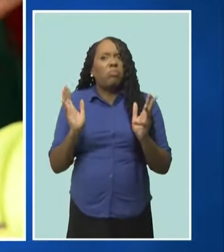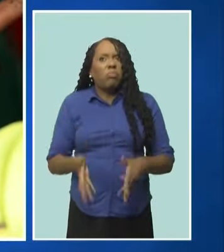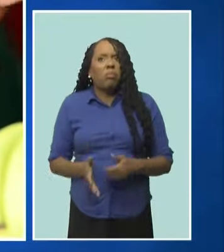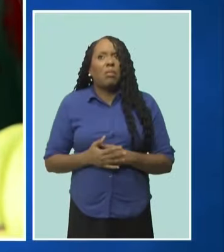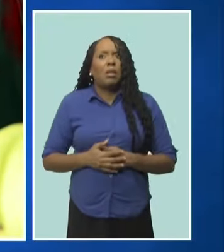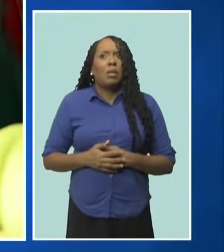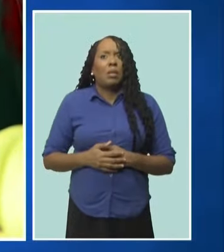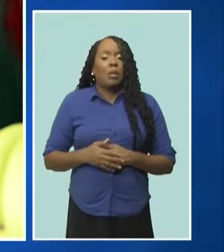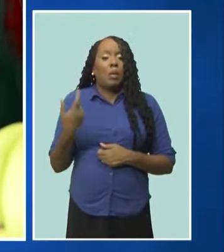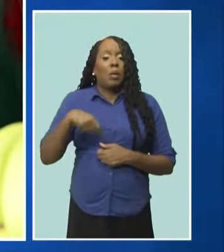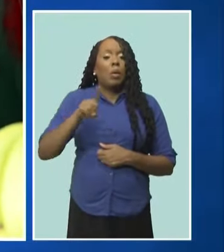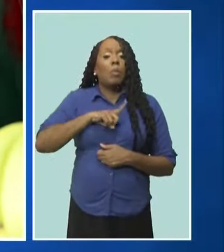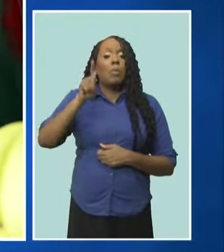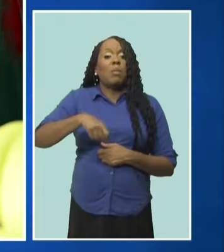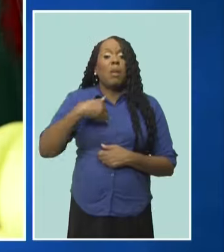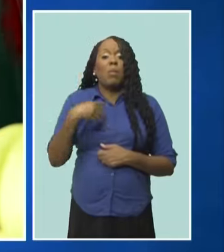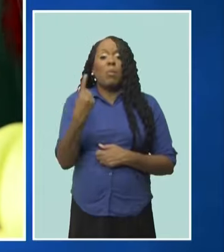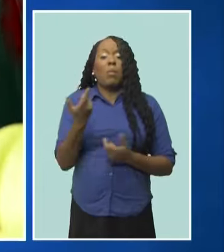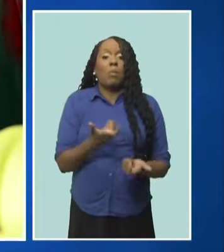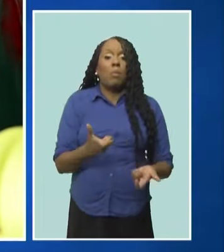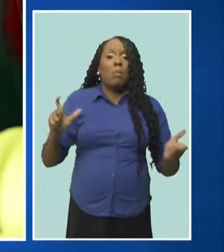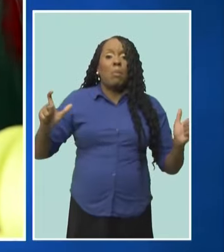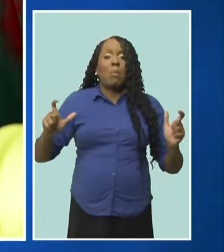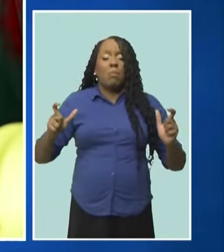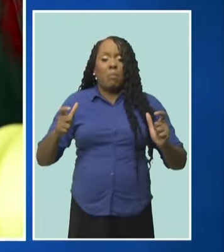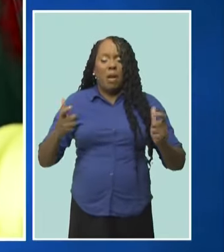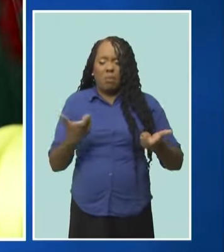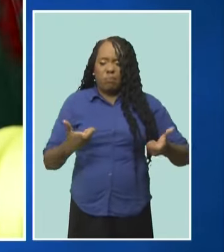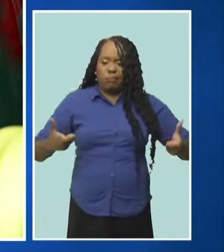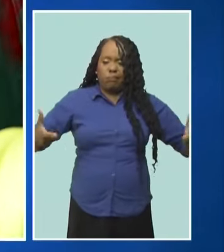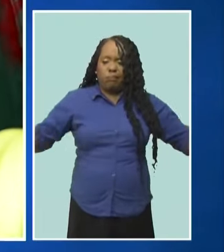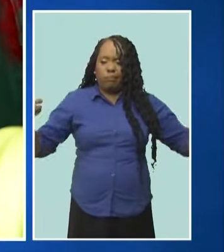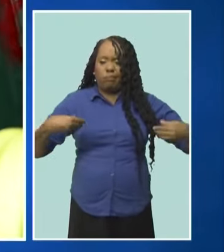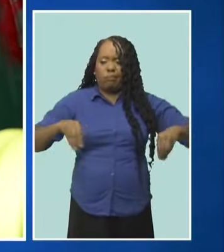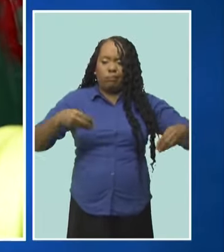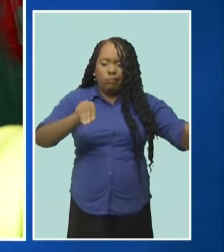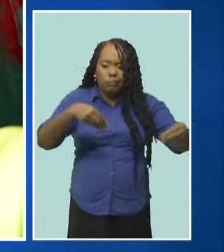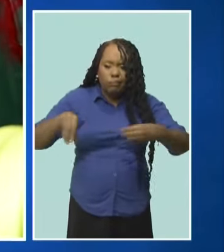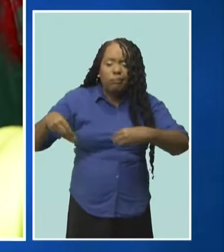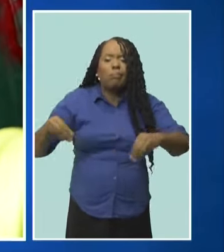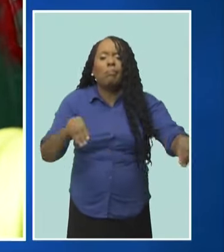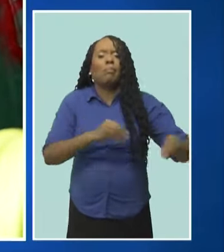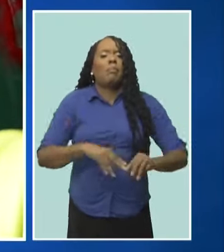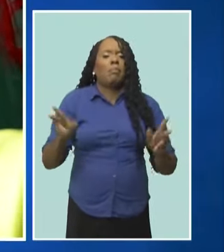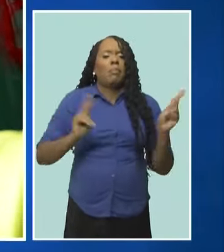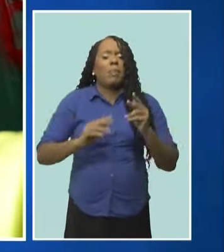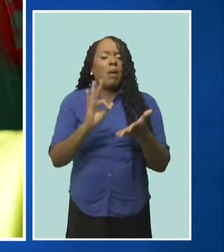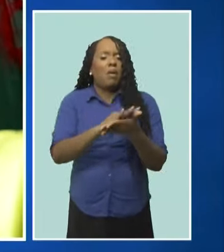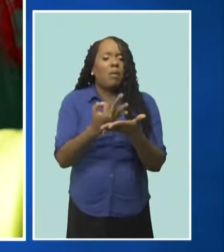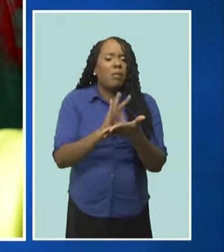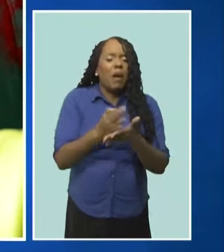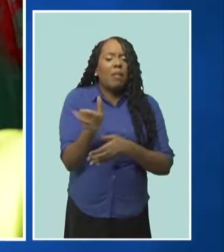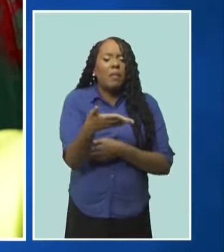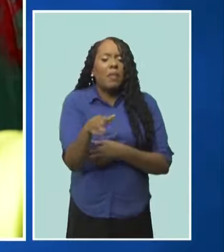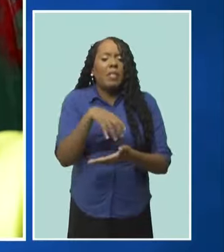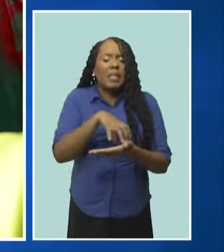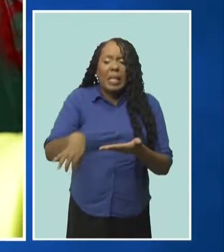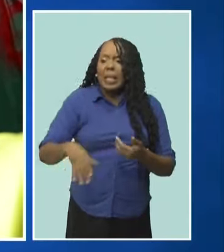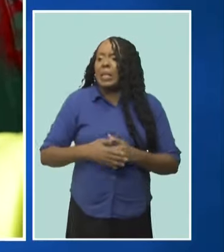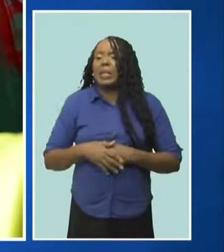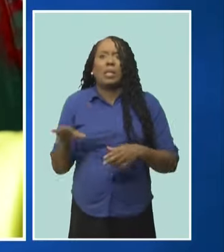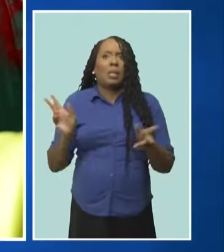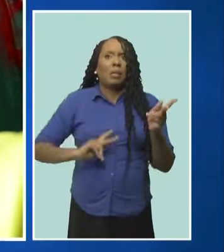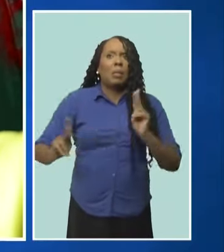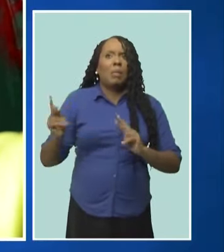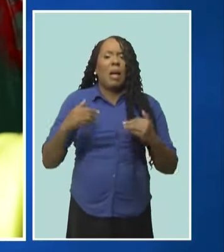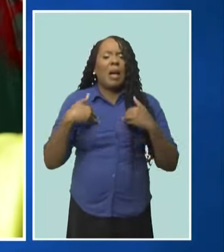one big festival going to Kensington Oval where people frying fish cakes and the men out in Temple Yard coming out here with